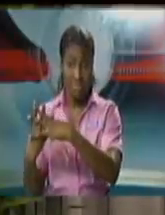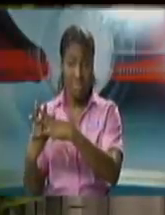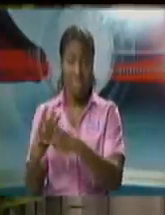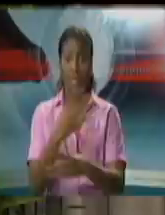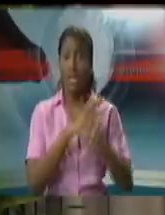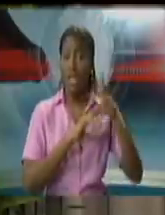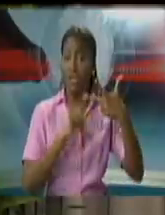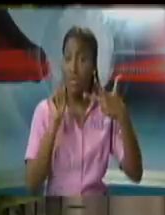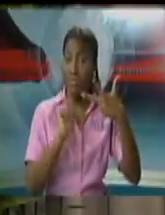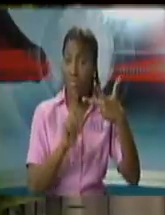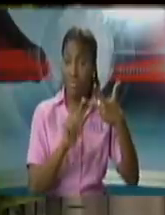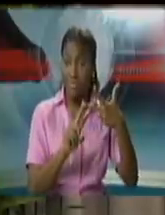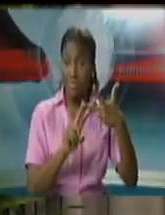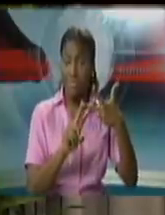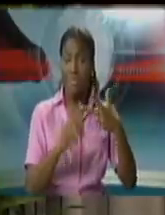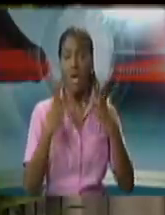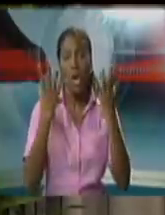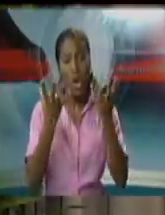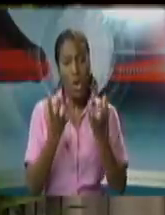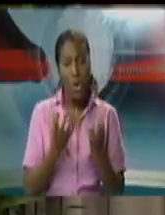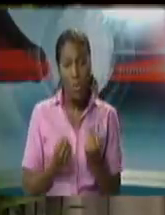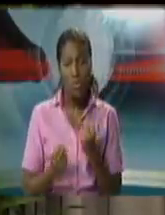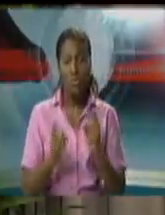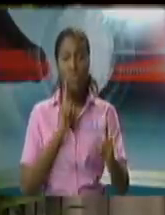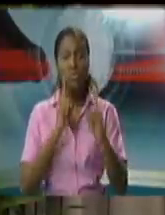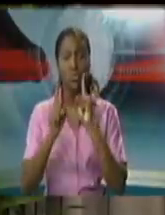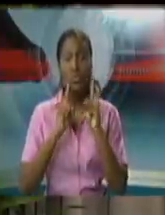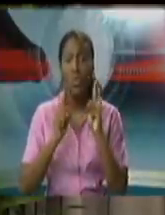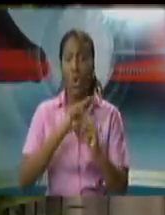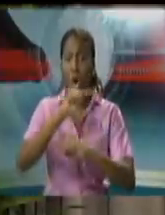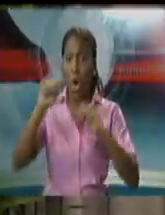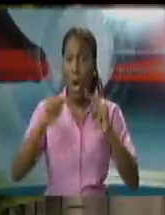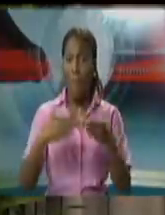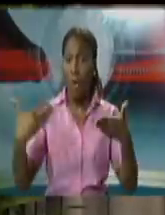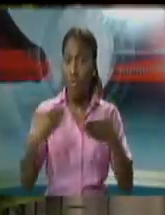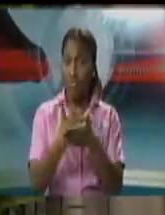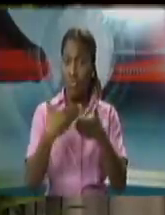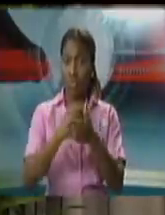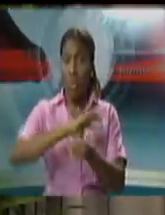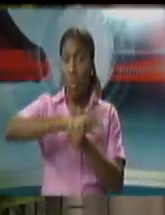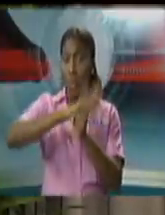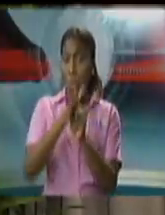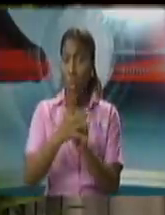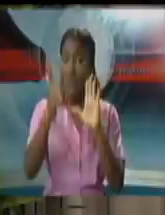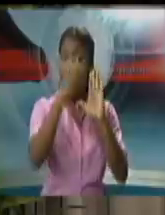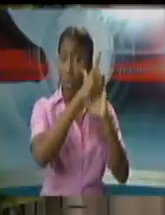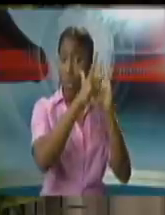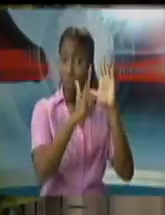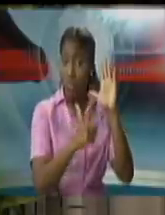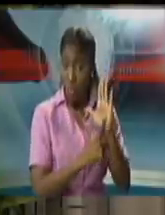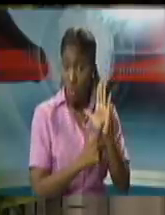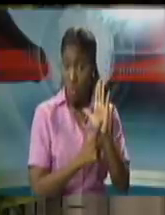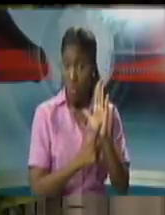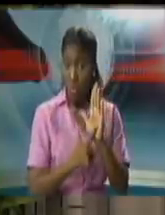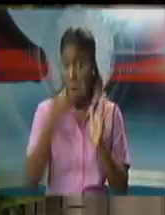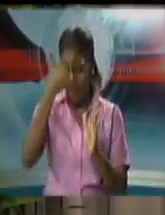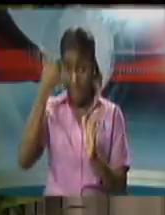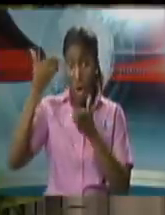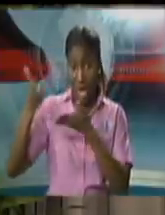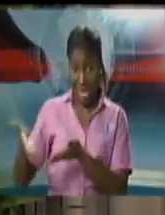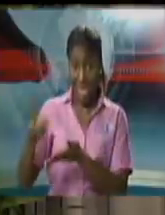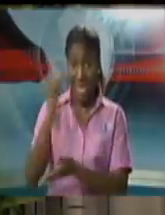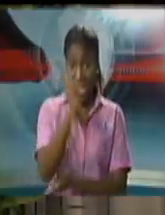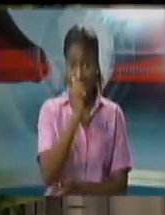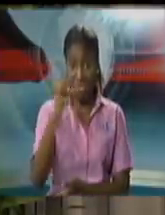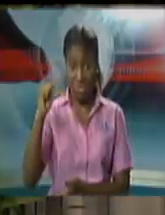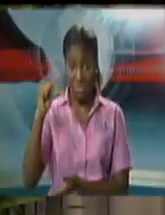to do a quick tour of some of the COVID-related litigation issues that I've been managing as Attorney General. Four, to